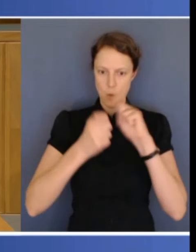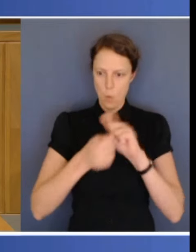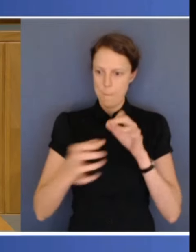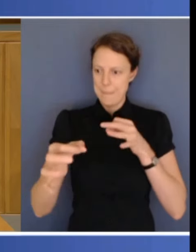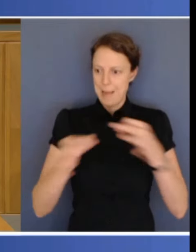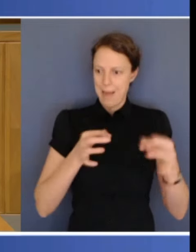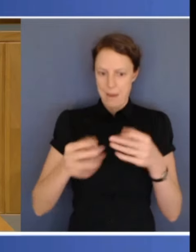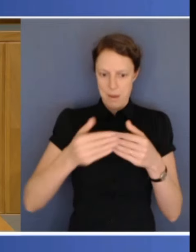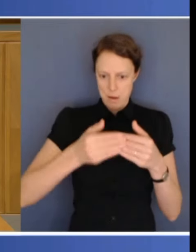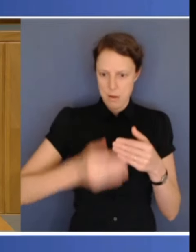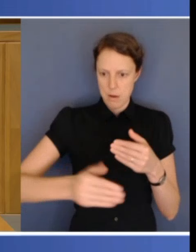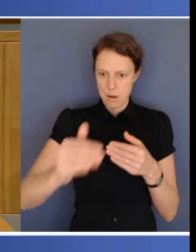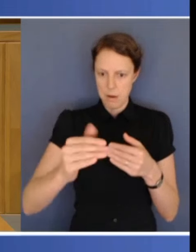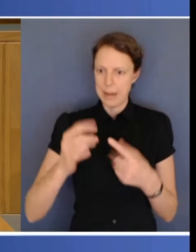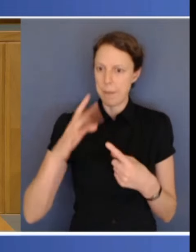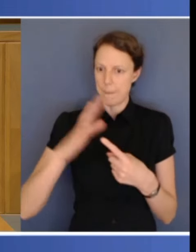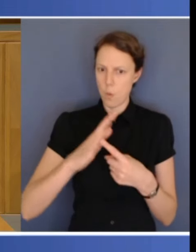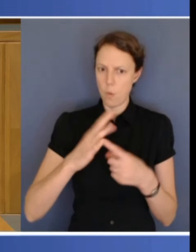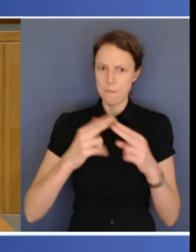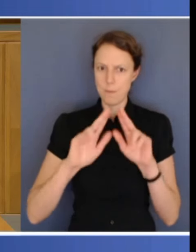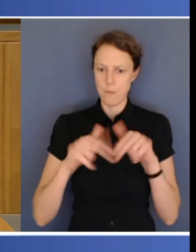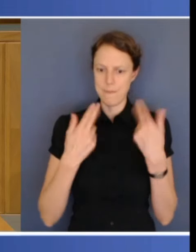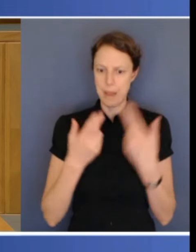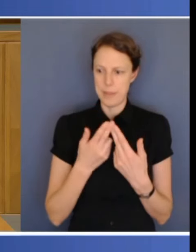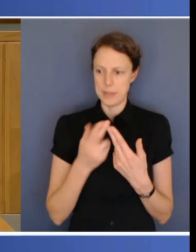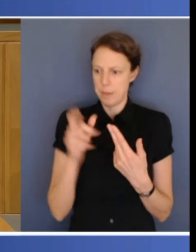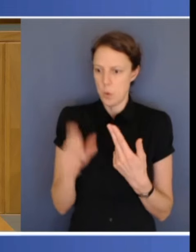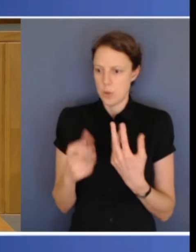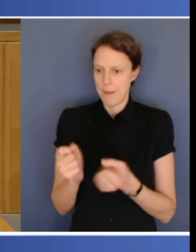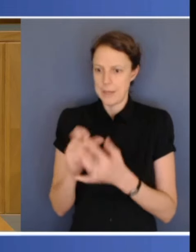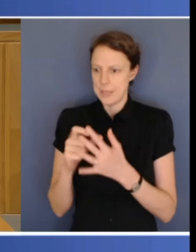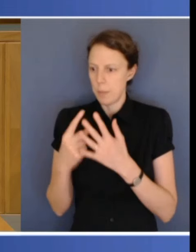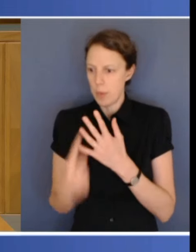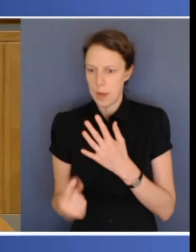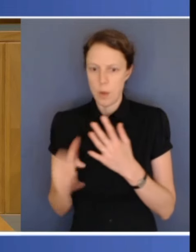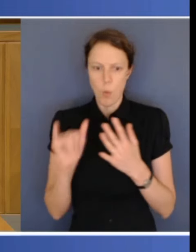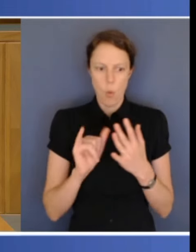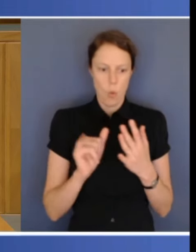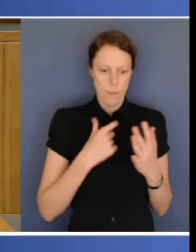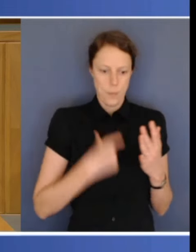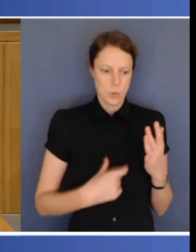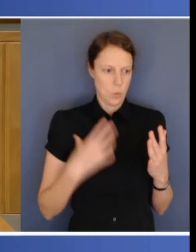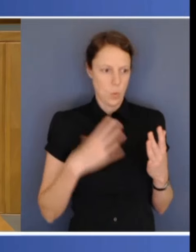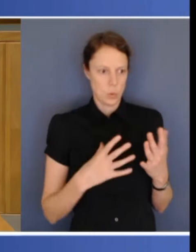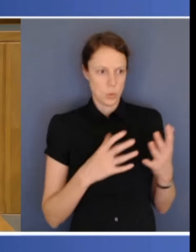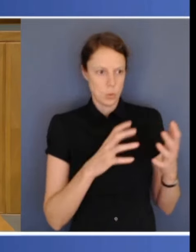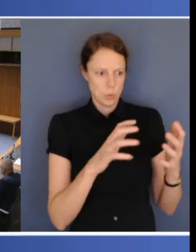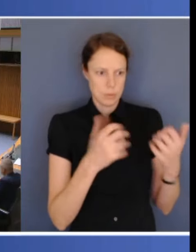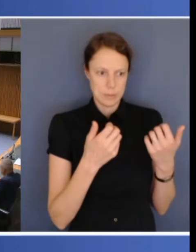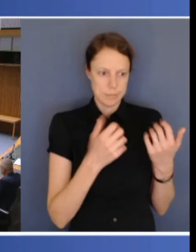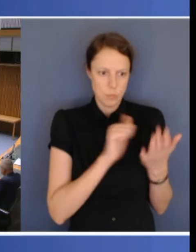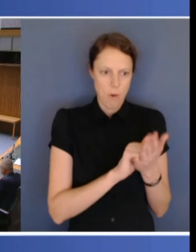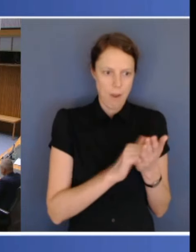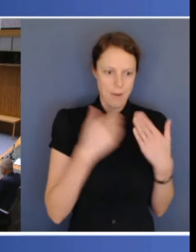you're a person with disability or someone wanting to get the right health care in the right place at the right time. Thanks.